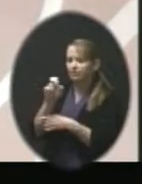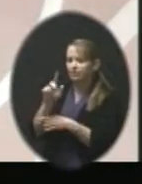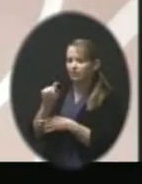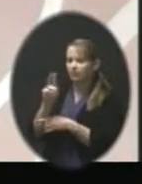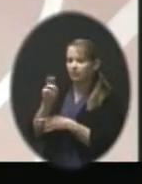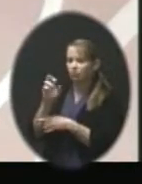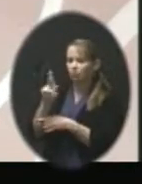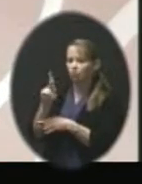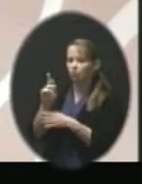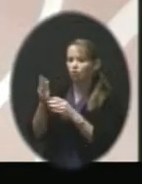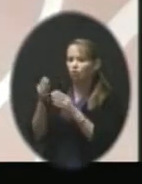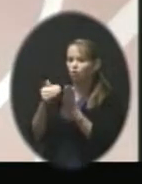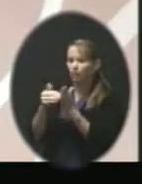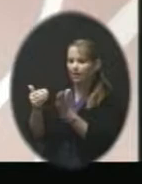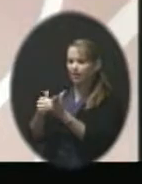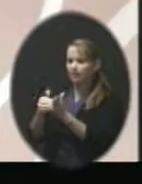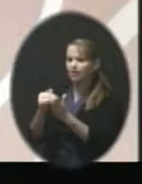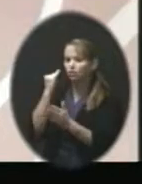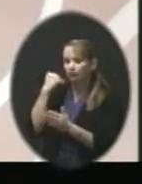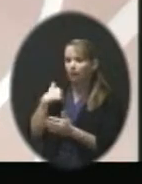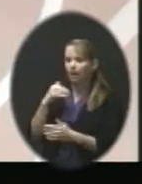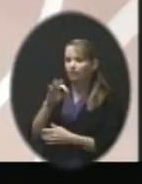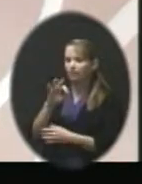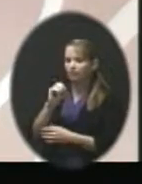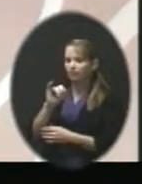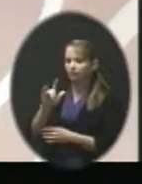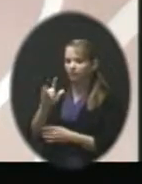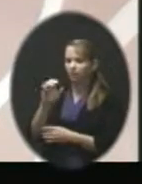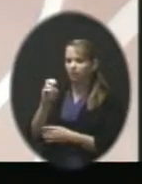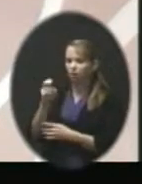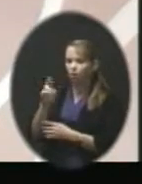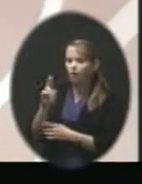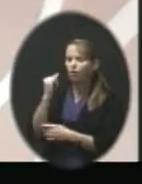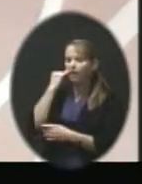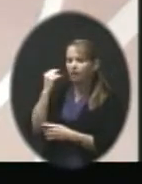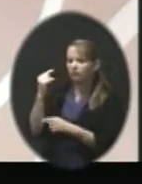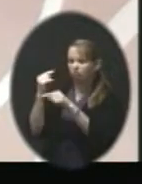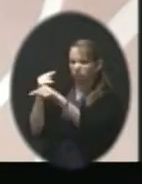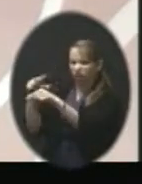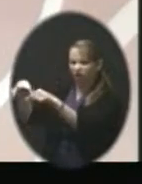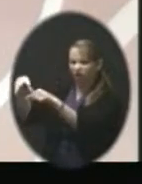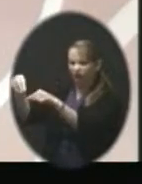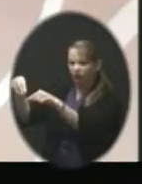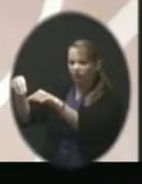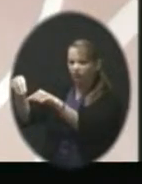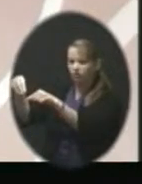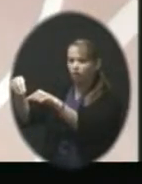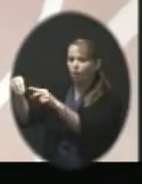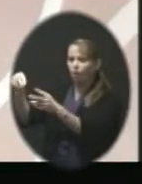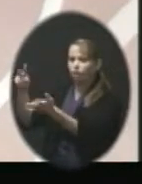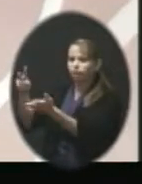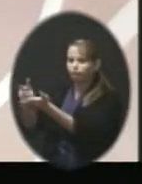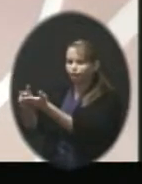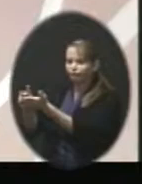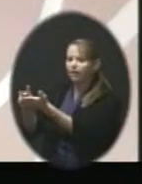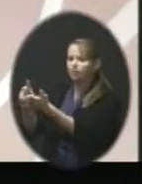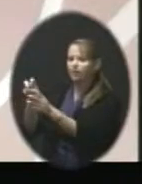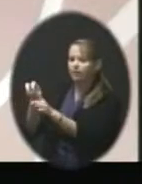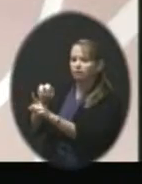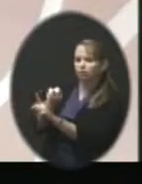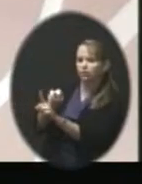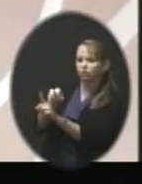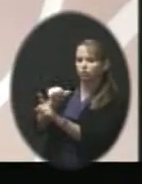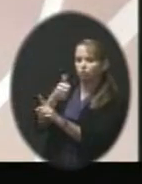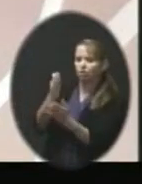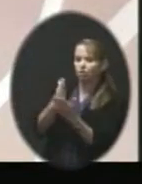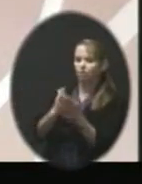that we have some failovers when we have an outage somewhere or a failure that we can switch the lines over to another segment of